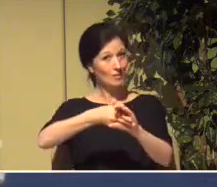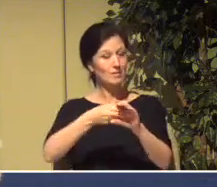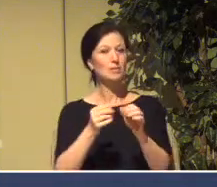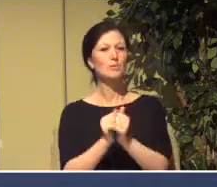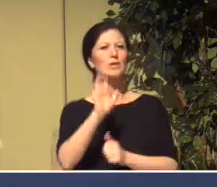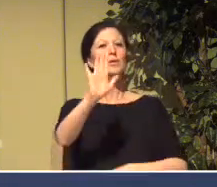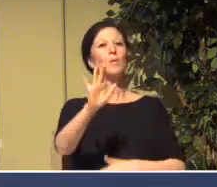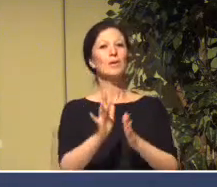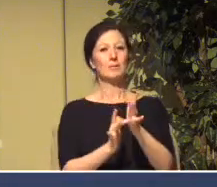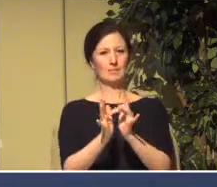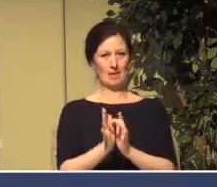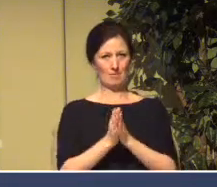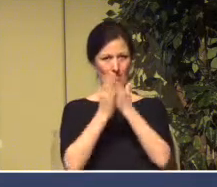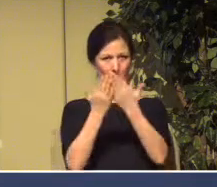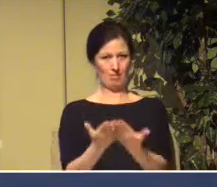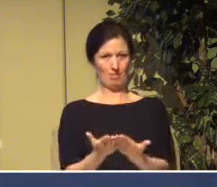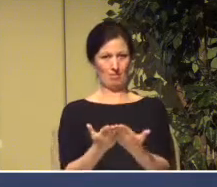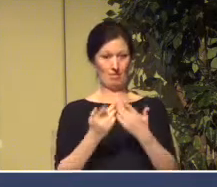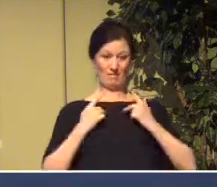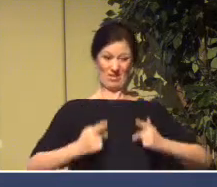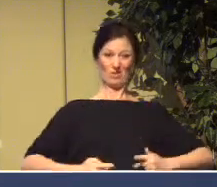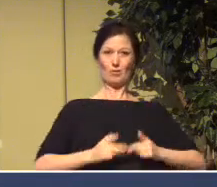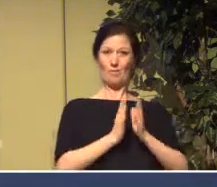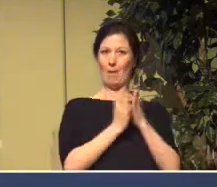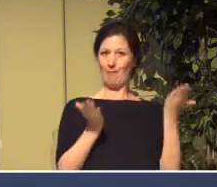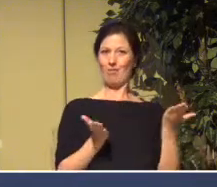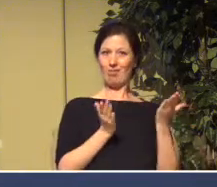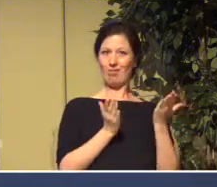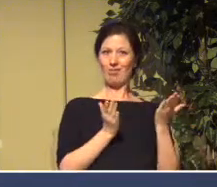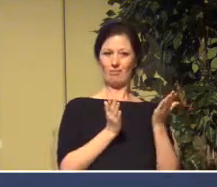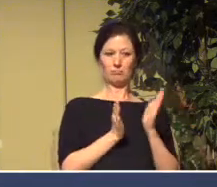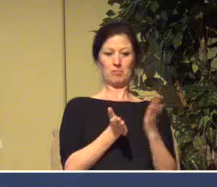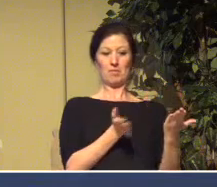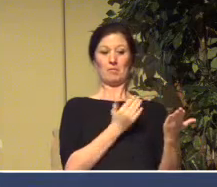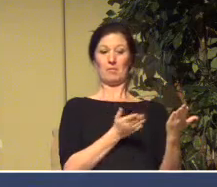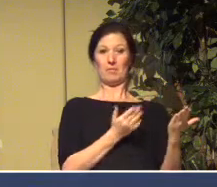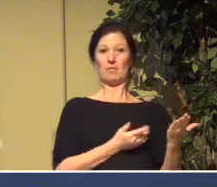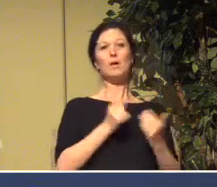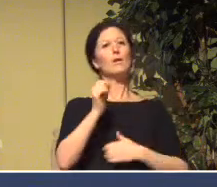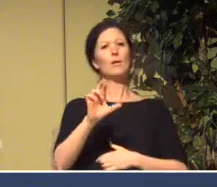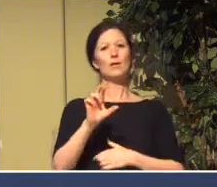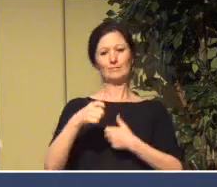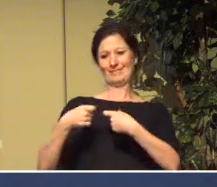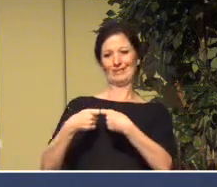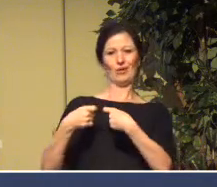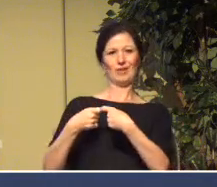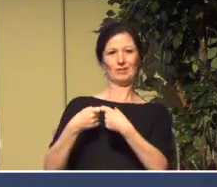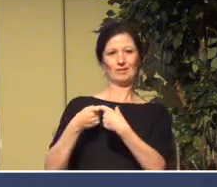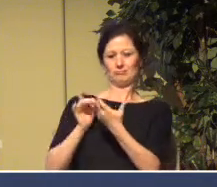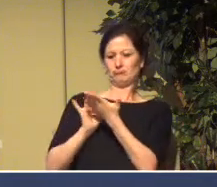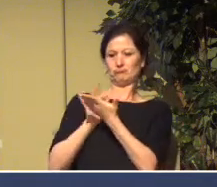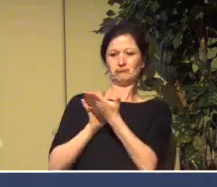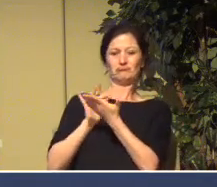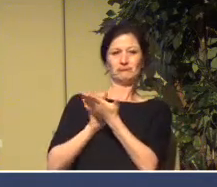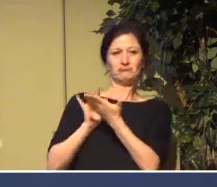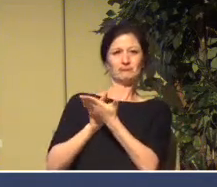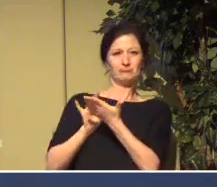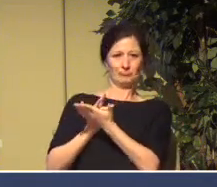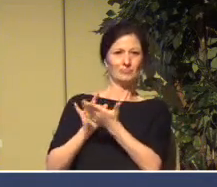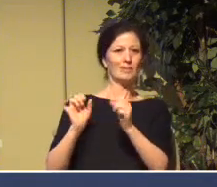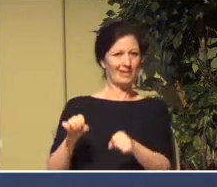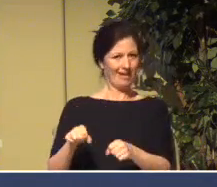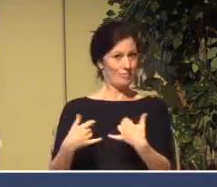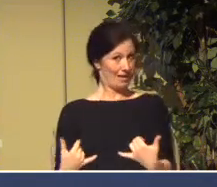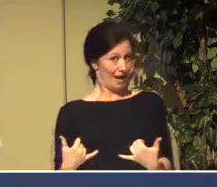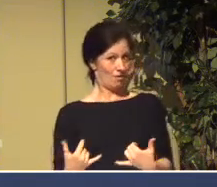your own Bible, whether that's a physical Bible, or whether that is an electronic Bible, a digital Bible, to join us